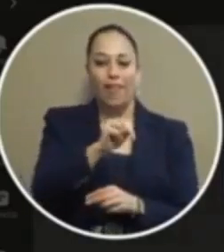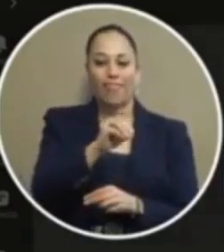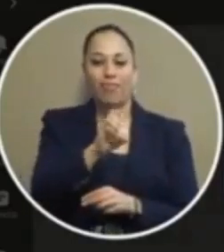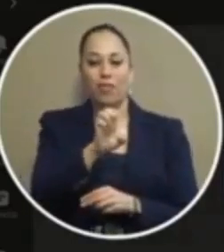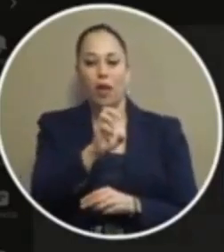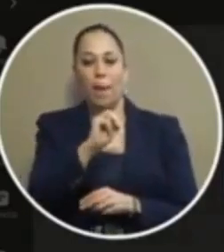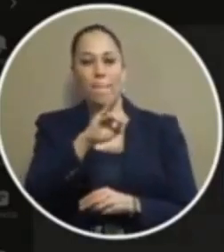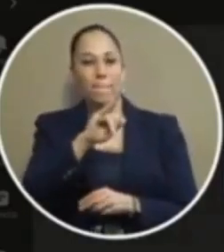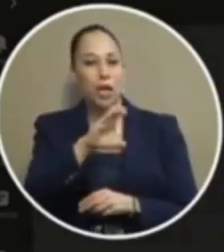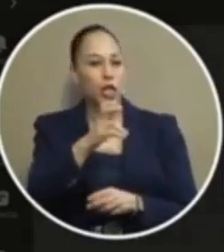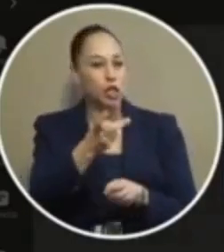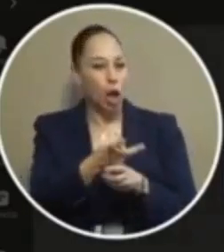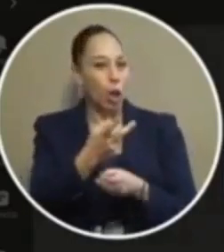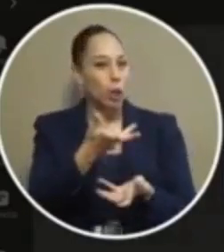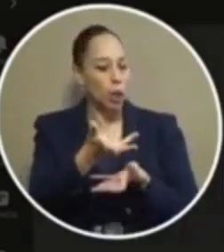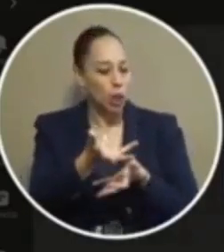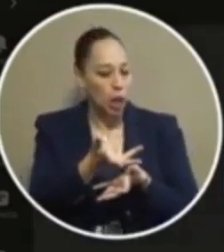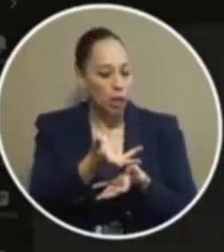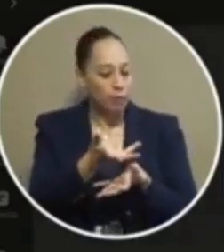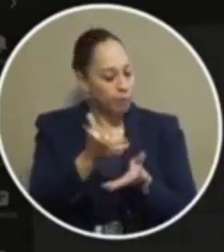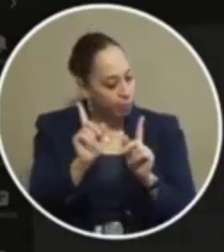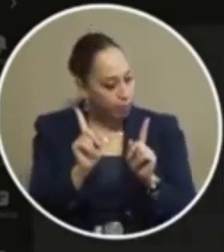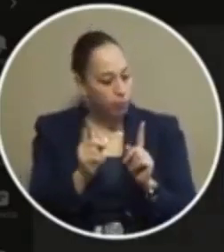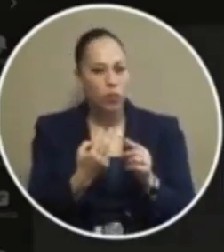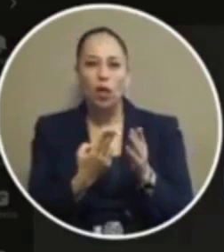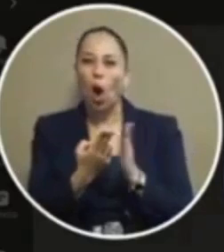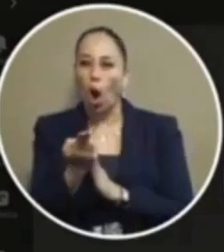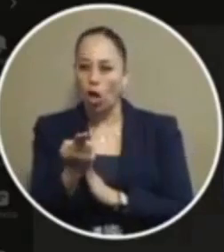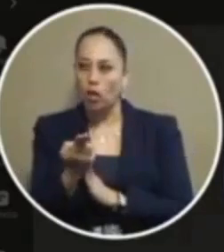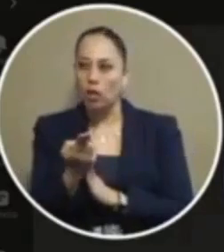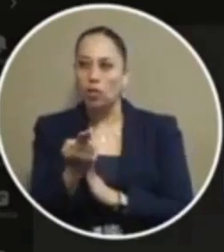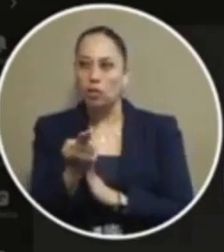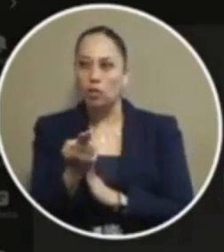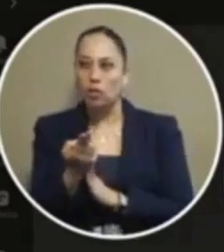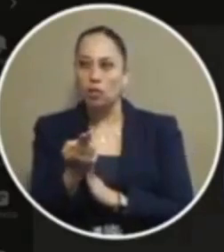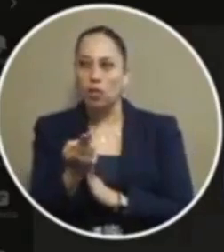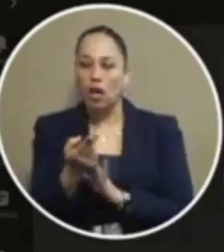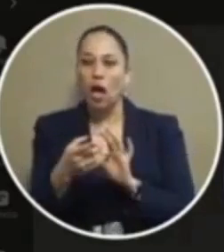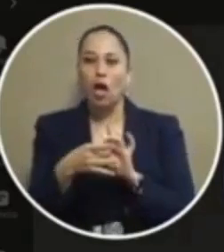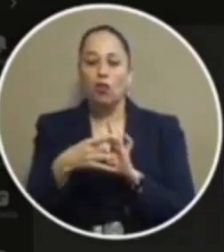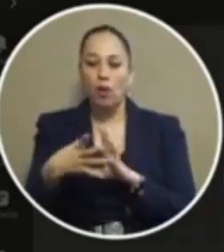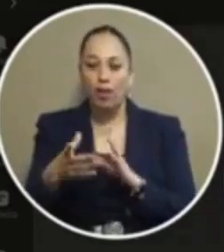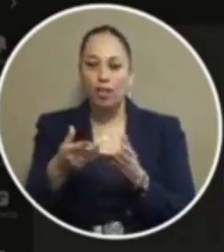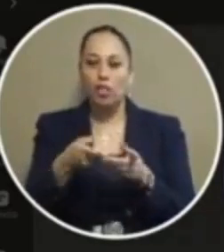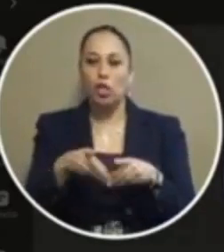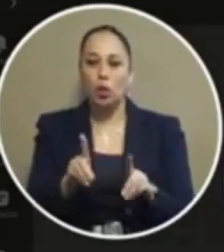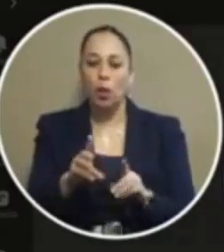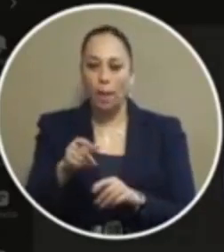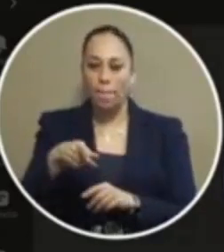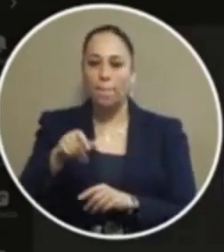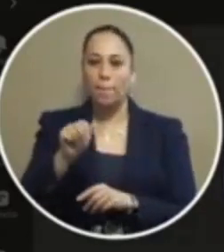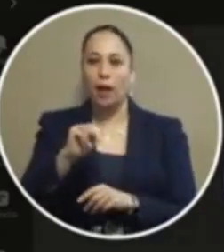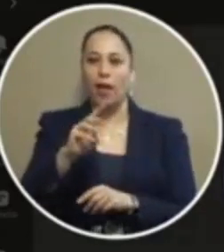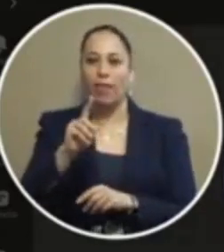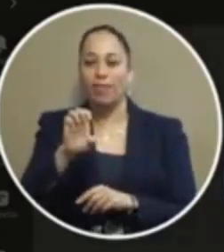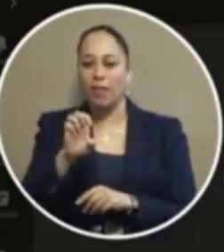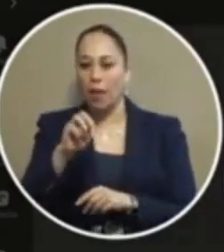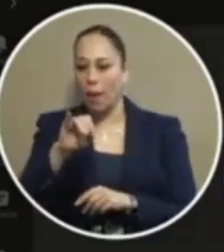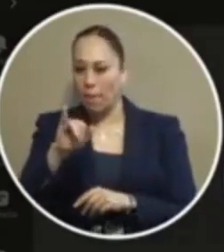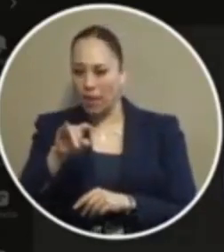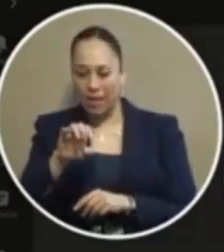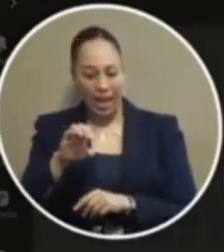deal with this honestly instituting site and release during the pandemic i think would be extremely helpful